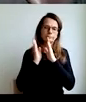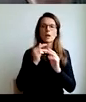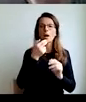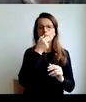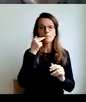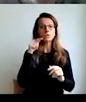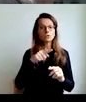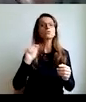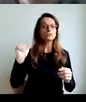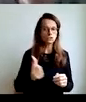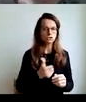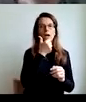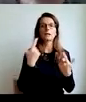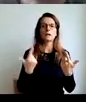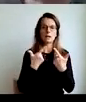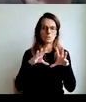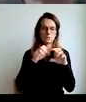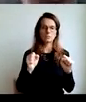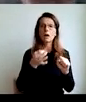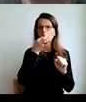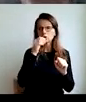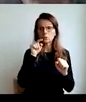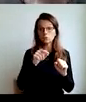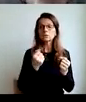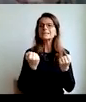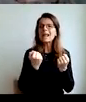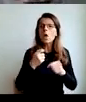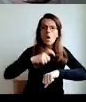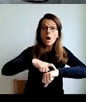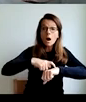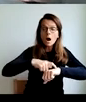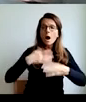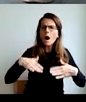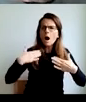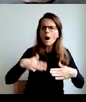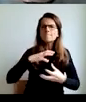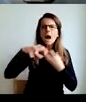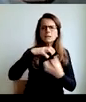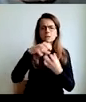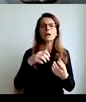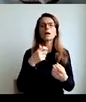rummaging around in the morning, and we can repeat it two or three times a day,